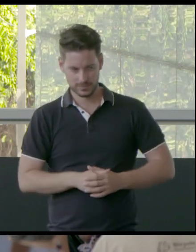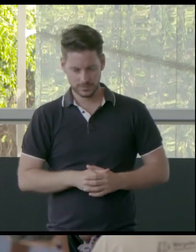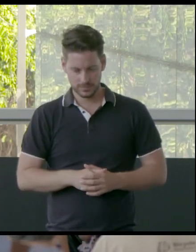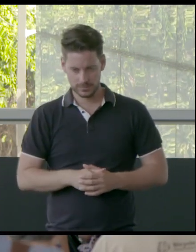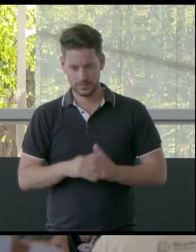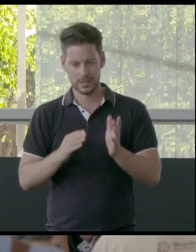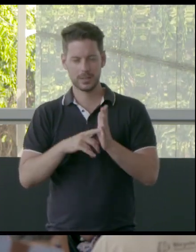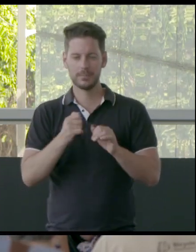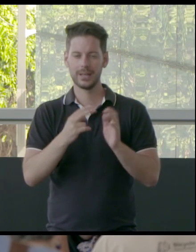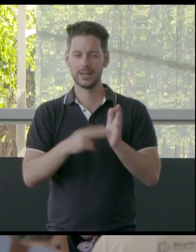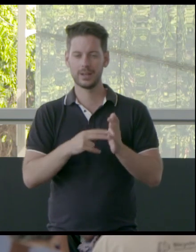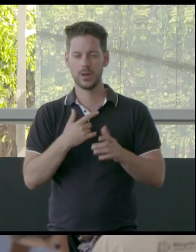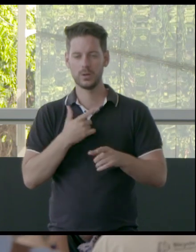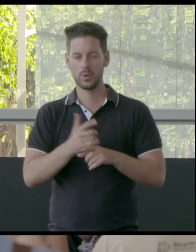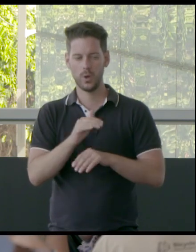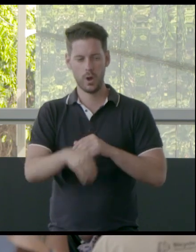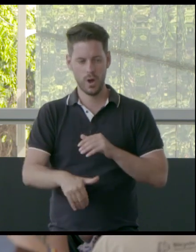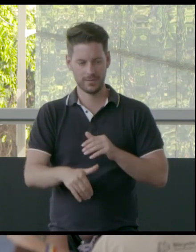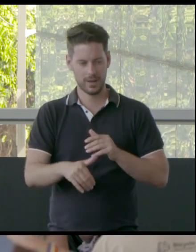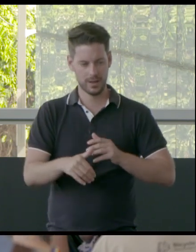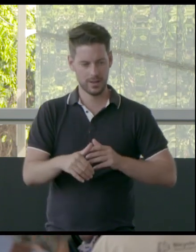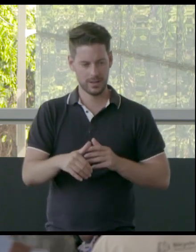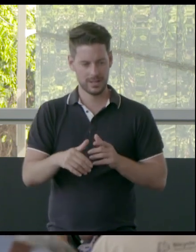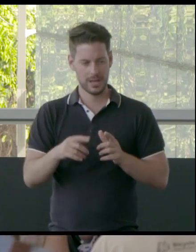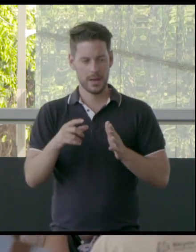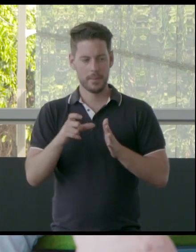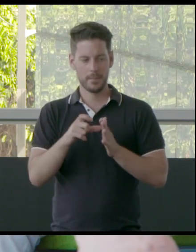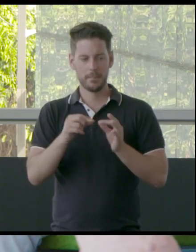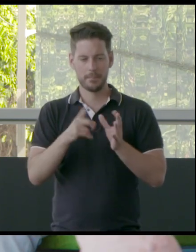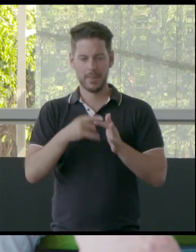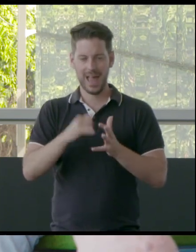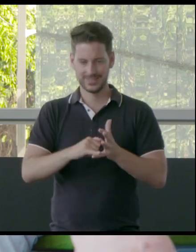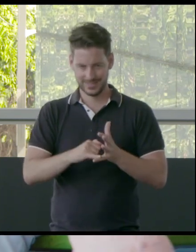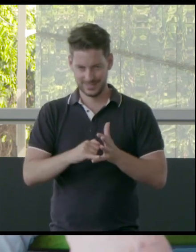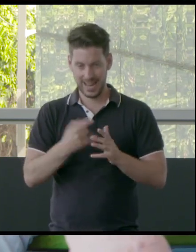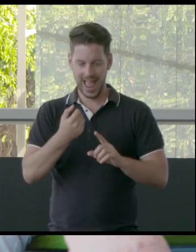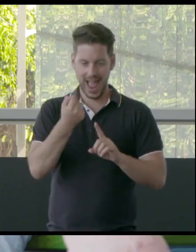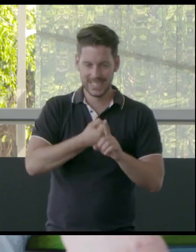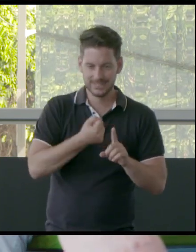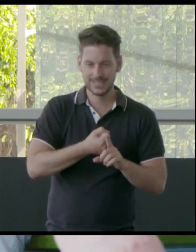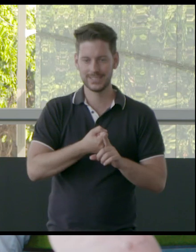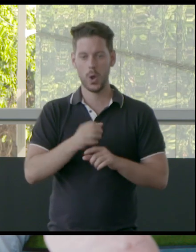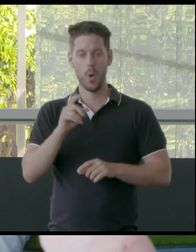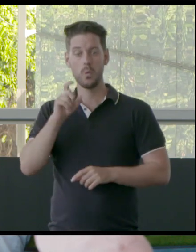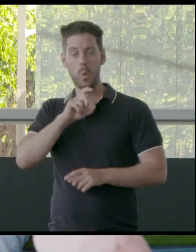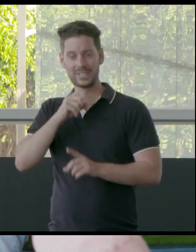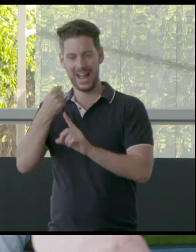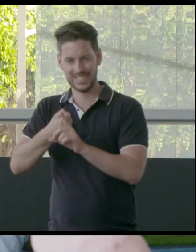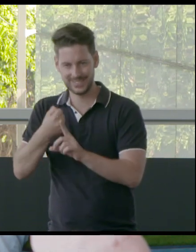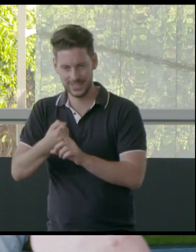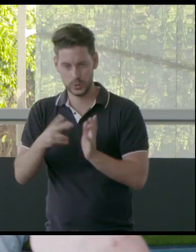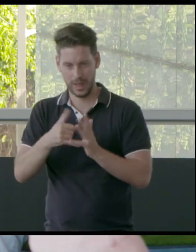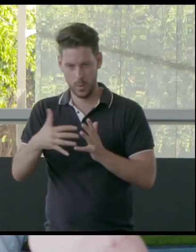Megan, was talking to Badger Bates, who's a Barkingey man, activist and water activist from Western New South Wales.